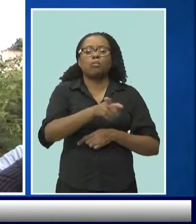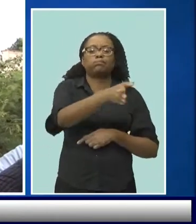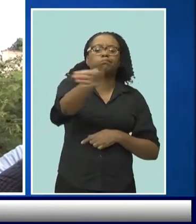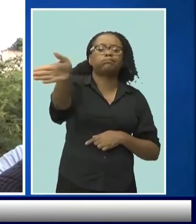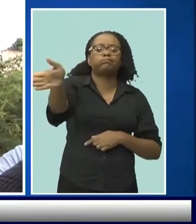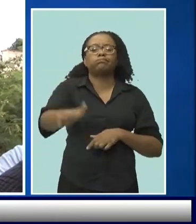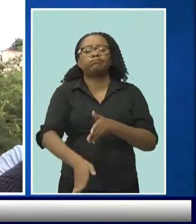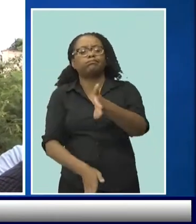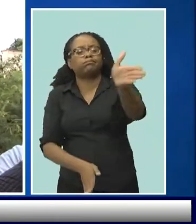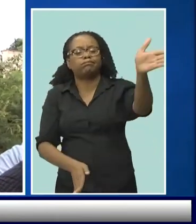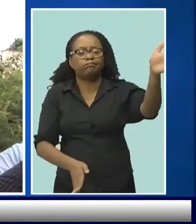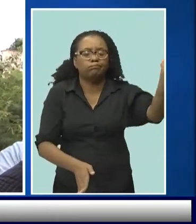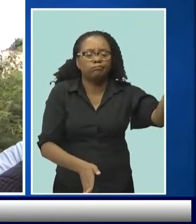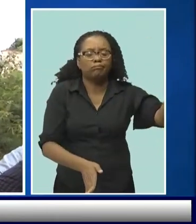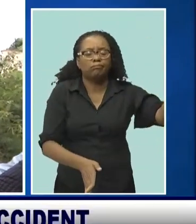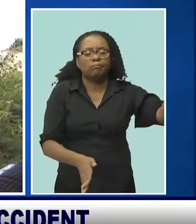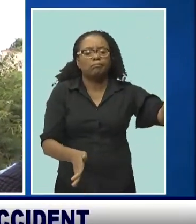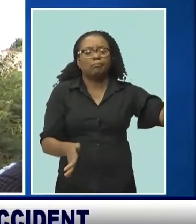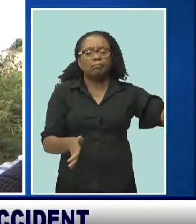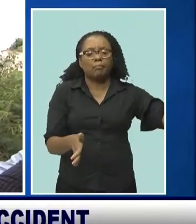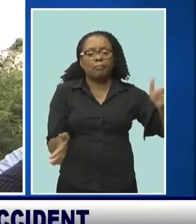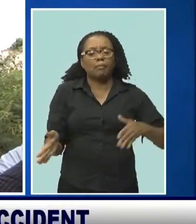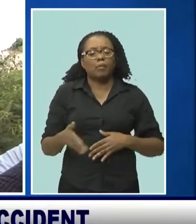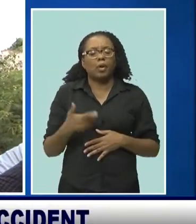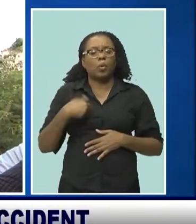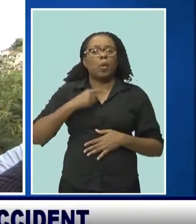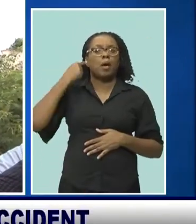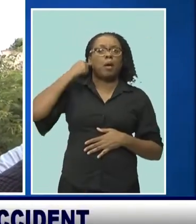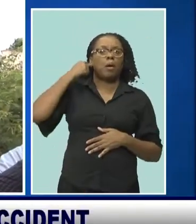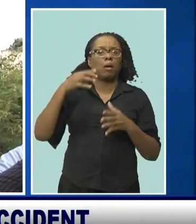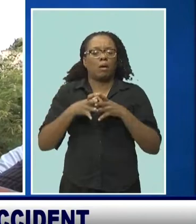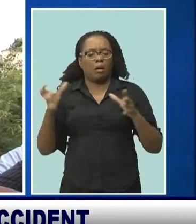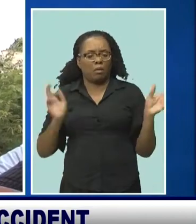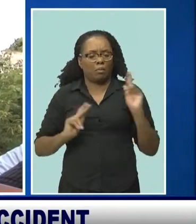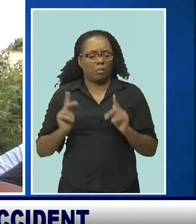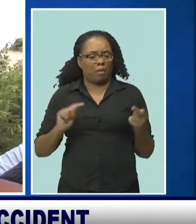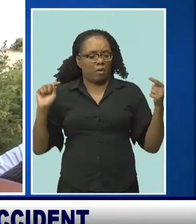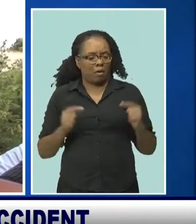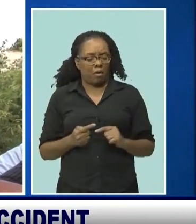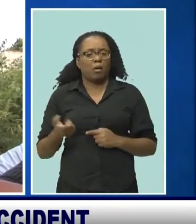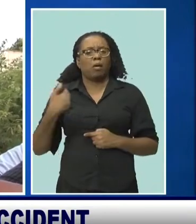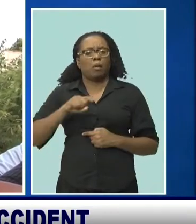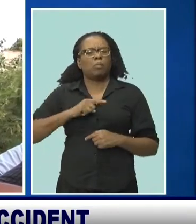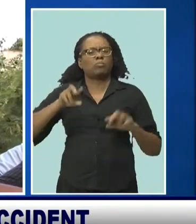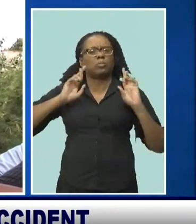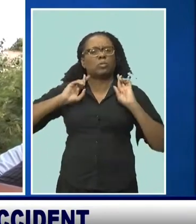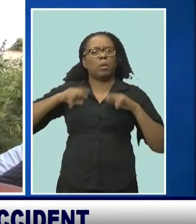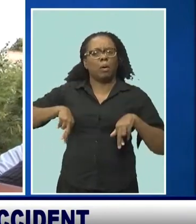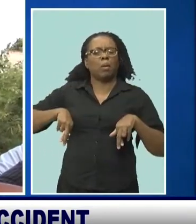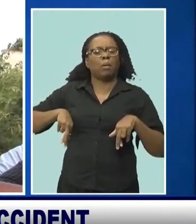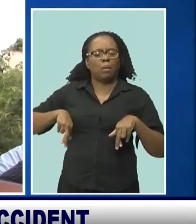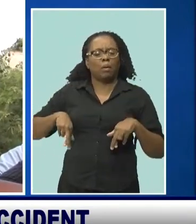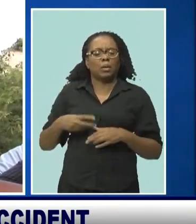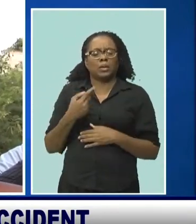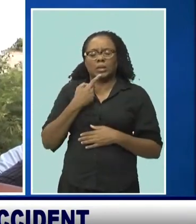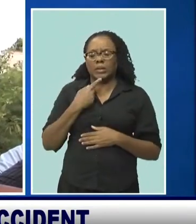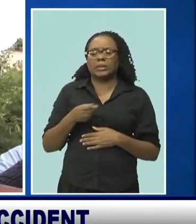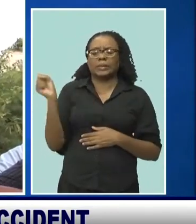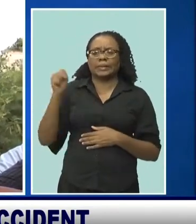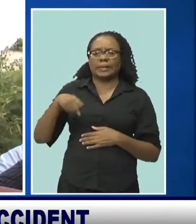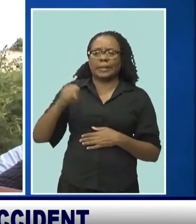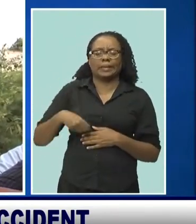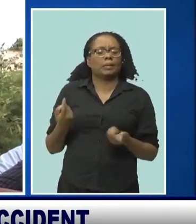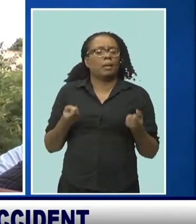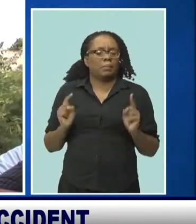point in time that there were a number of people who were injured. We responded and confirmed that the incident did